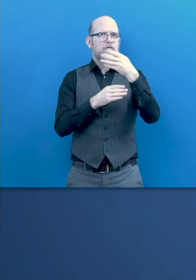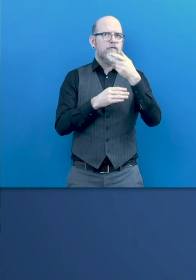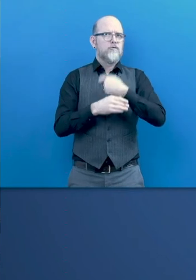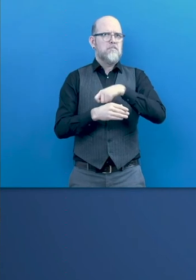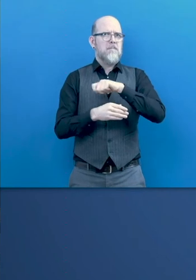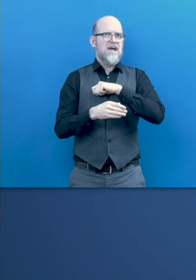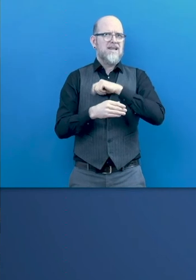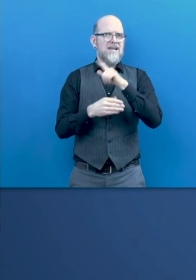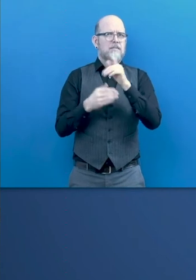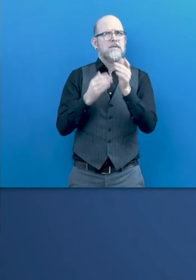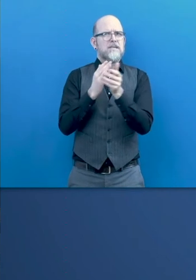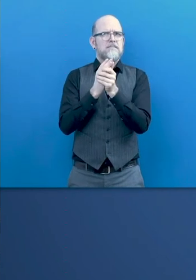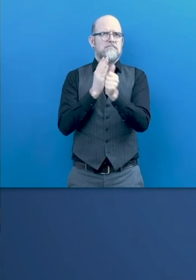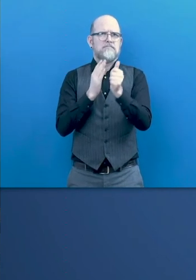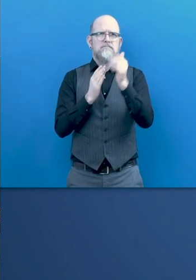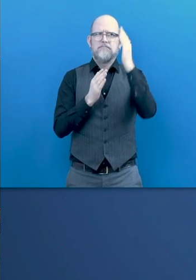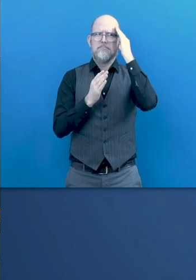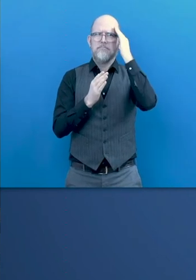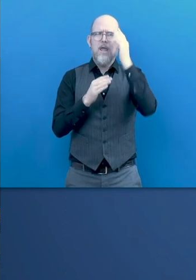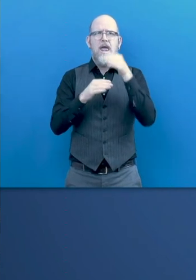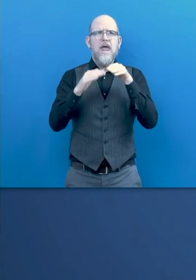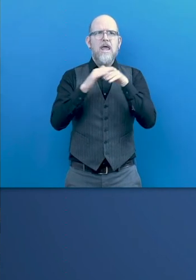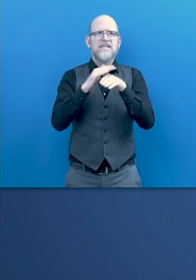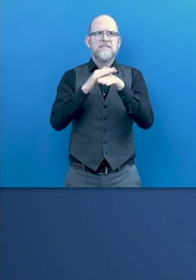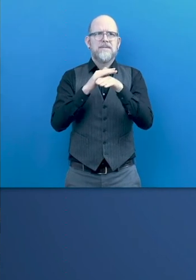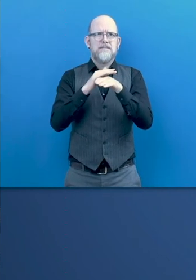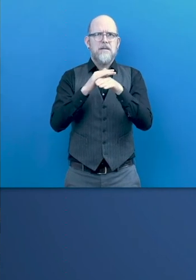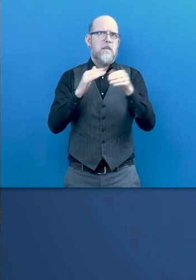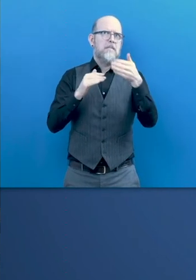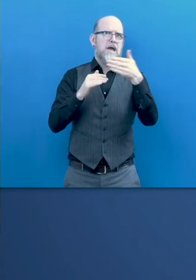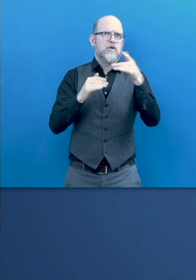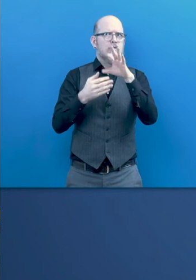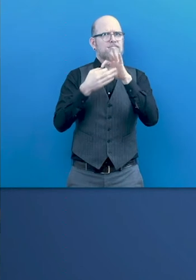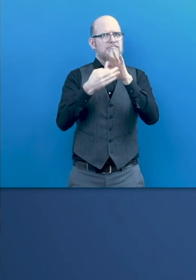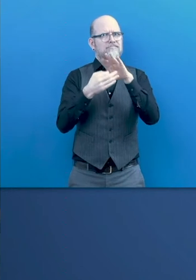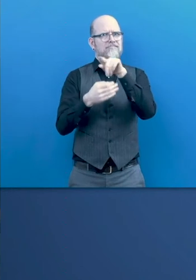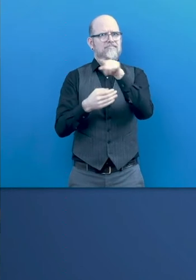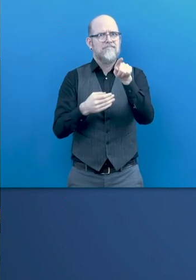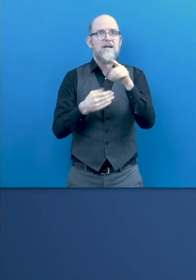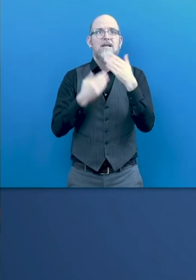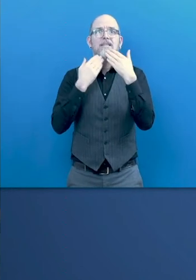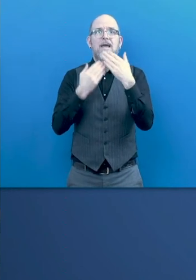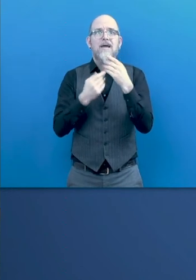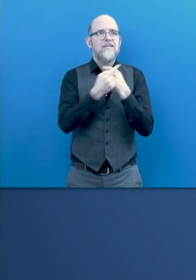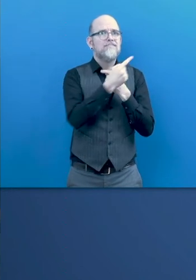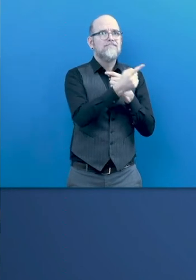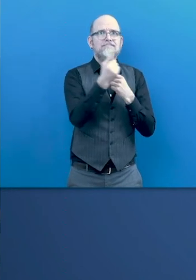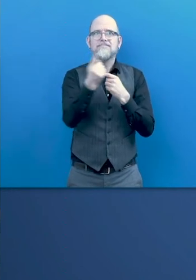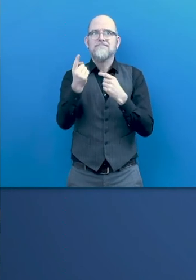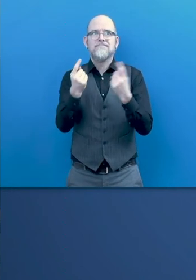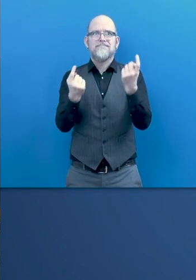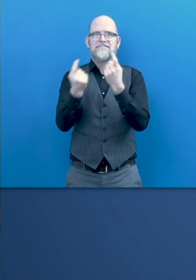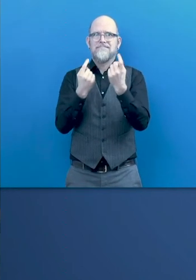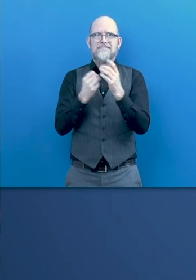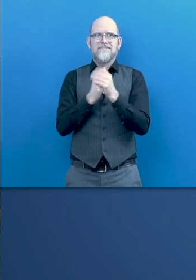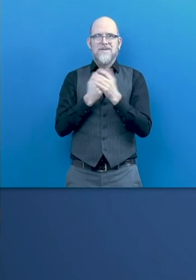in terms of accessibility in Microsoft. Thank you, thanks to all, and thank you very much for being here.